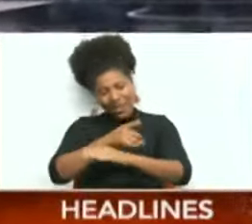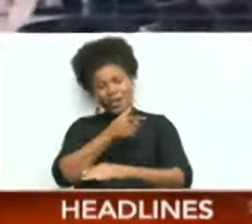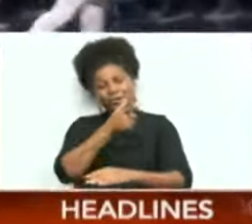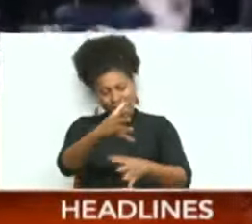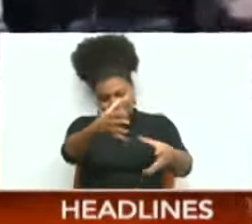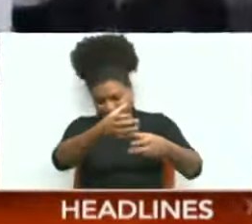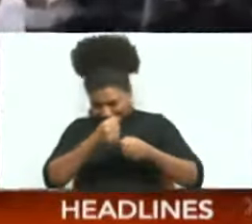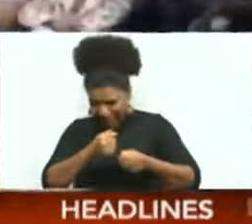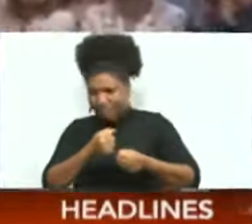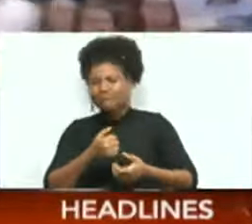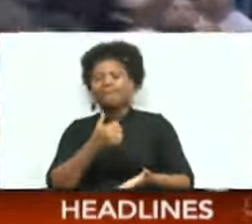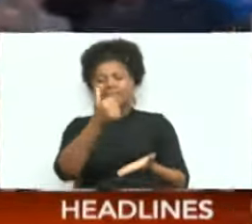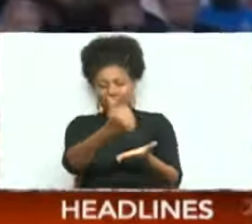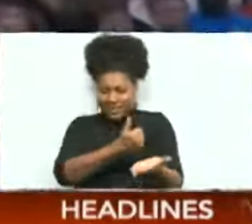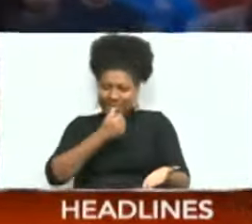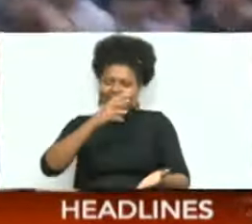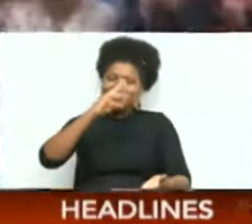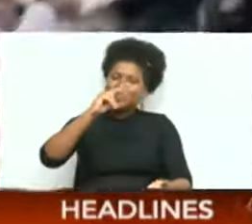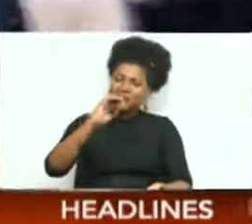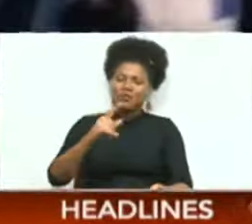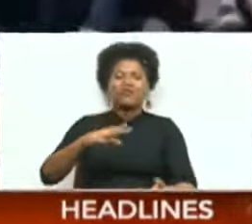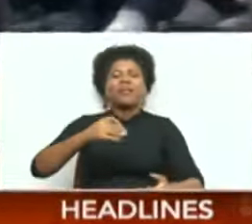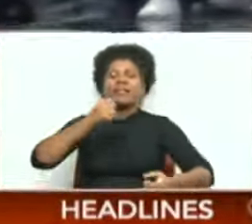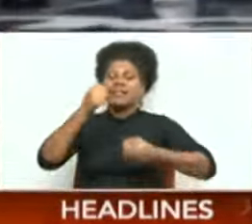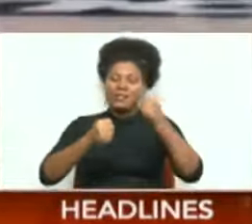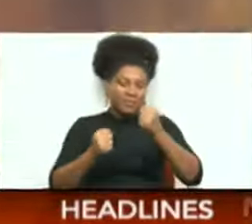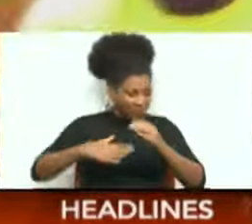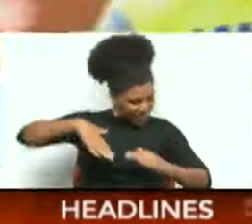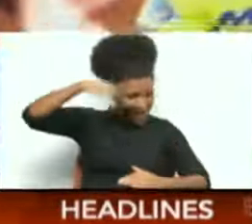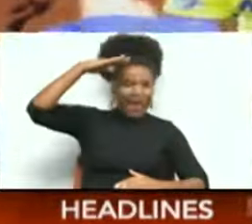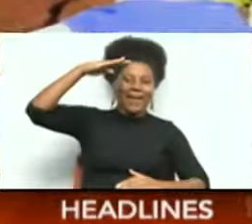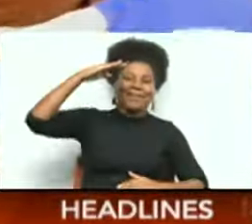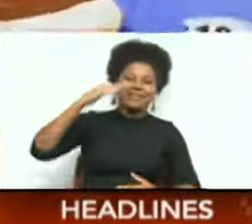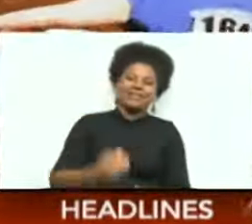earn tonight's 63 Sports High.